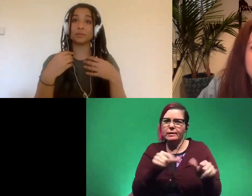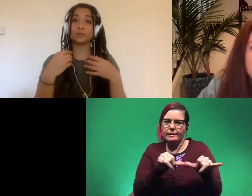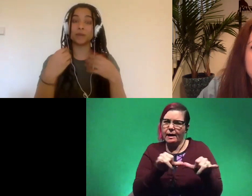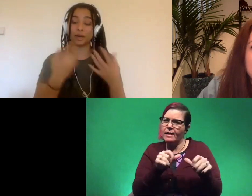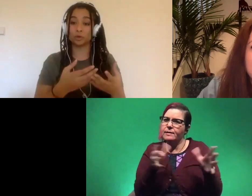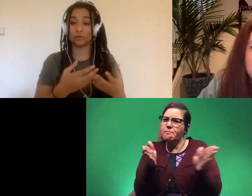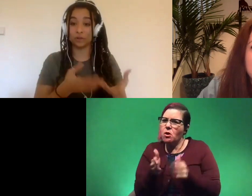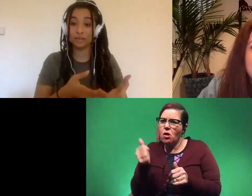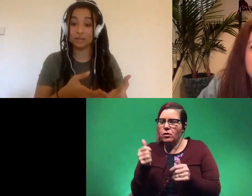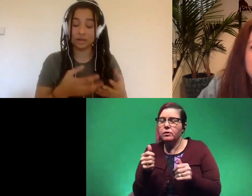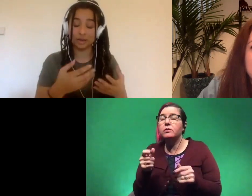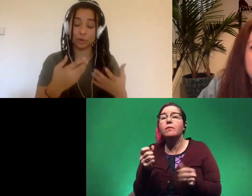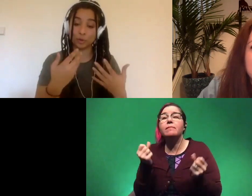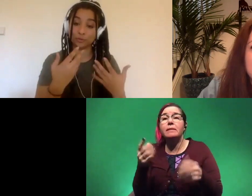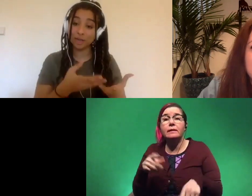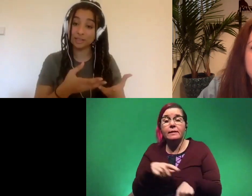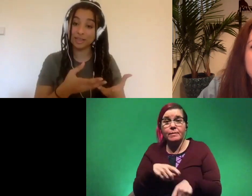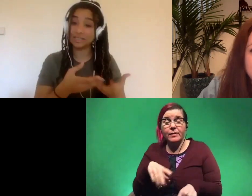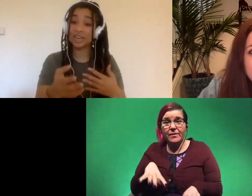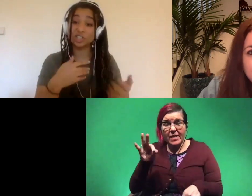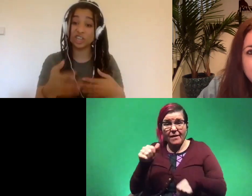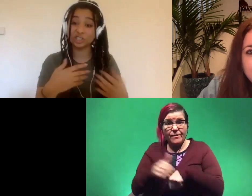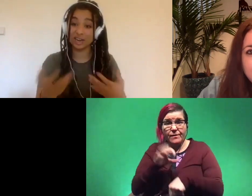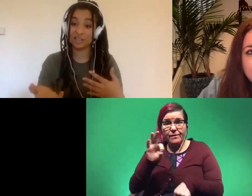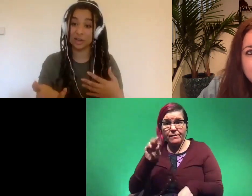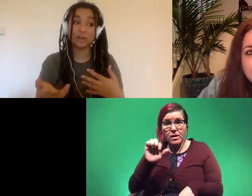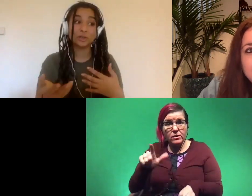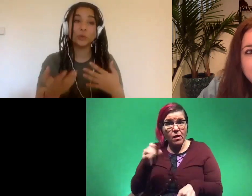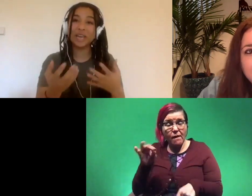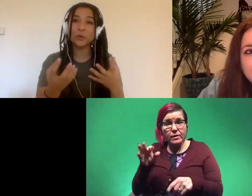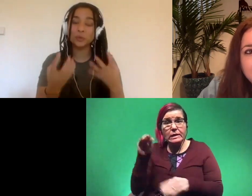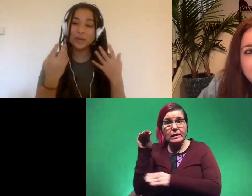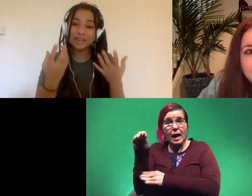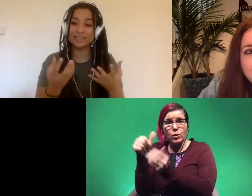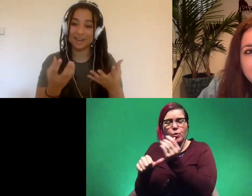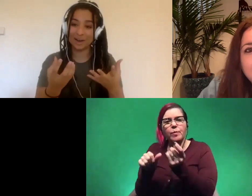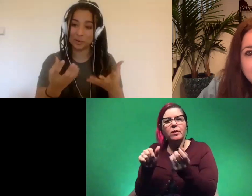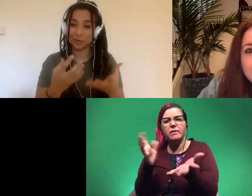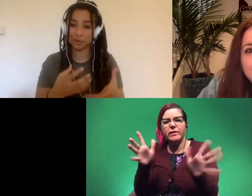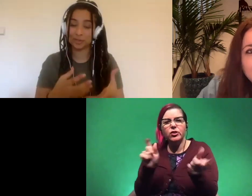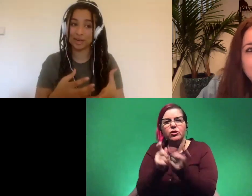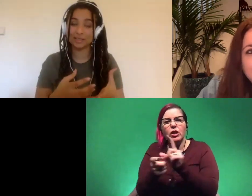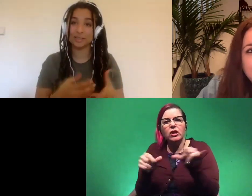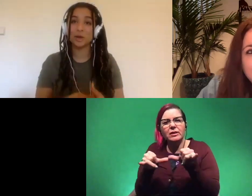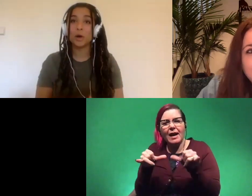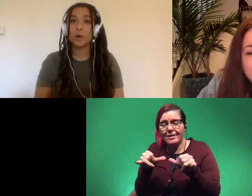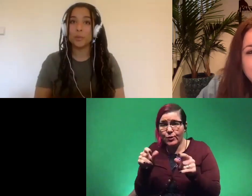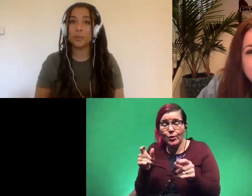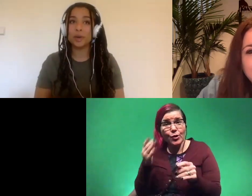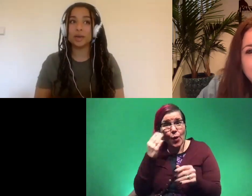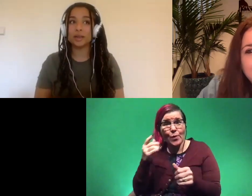time dinosaur floss dinosaur poop fossilizes actually changes size a lot so we can't really tell what the original size is